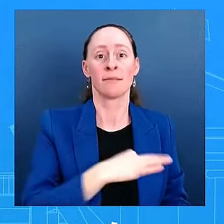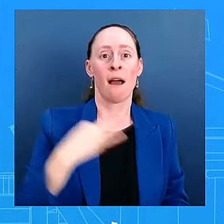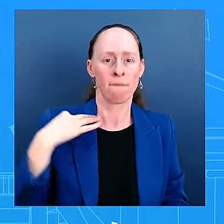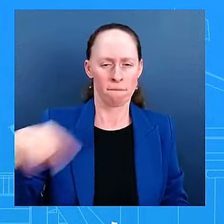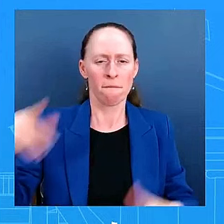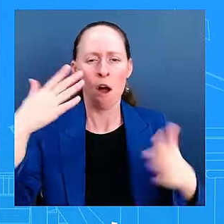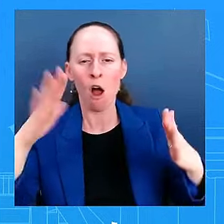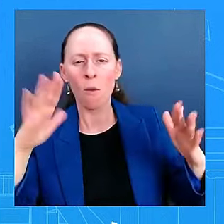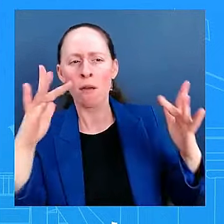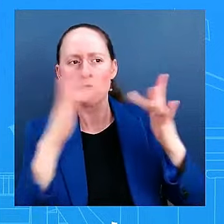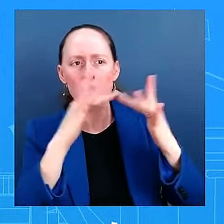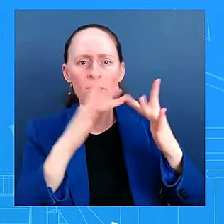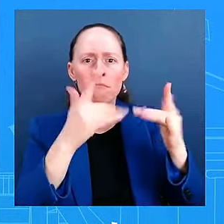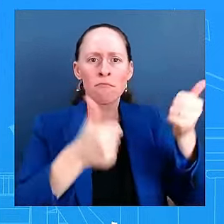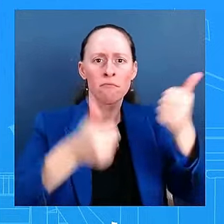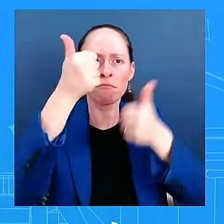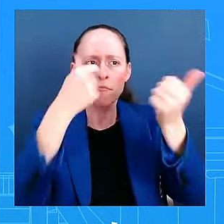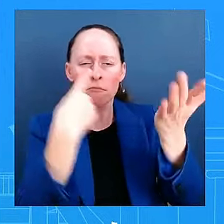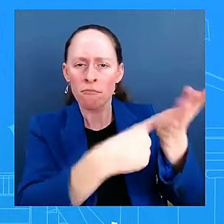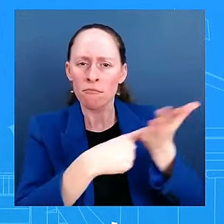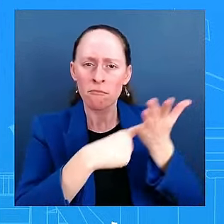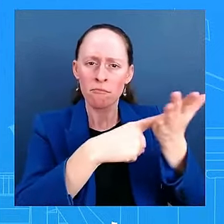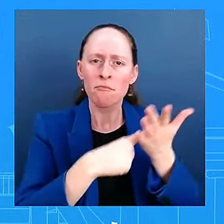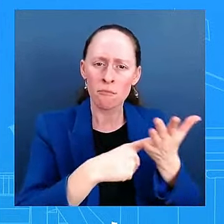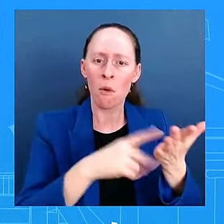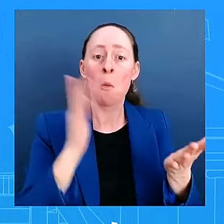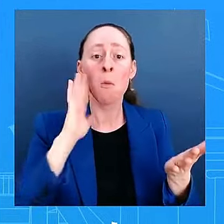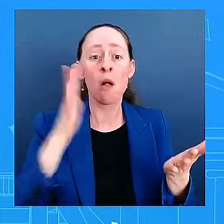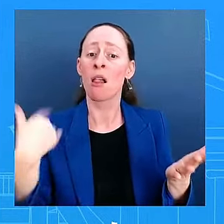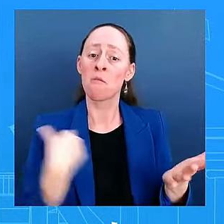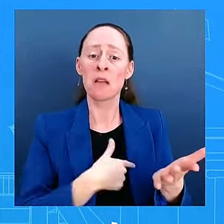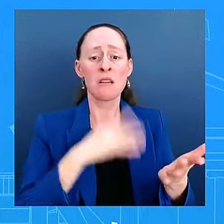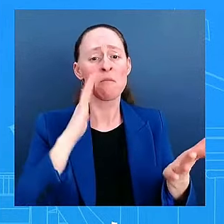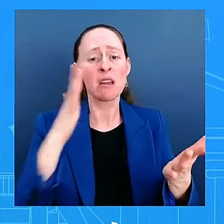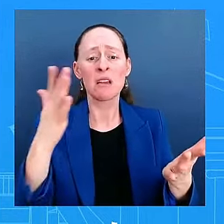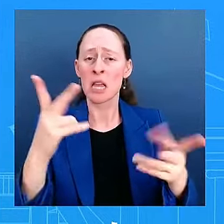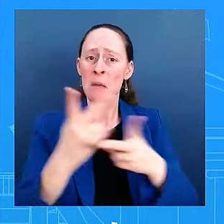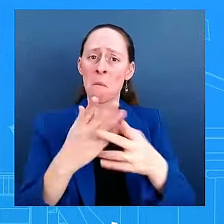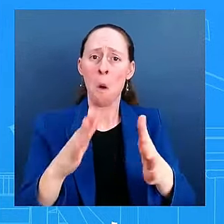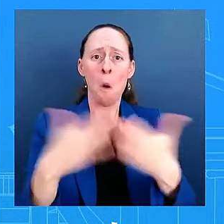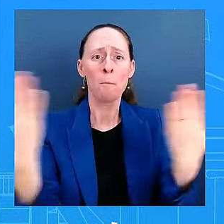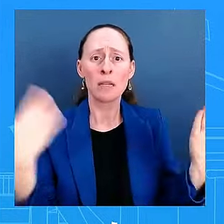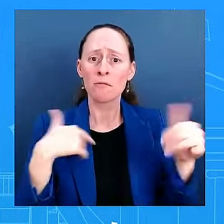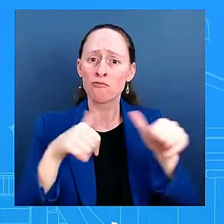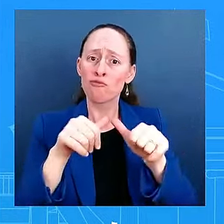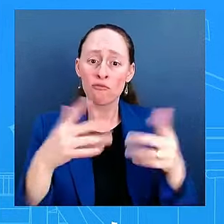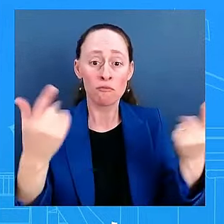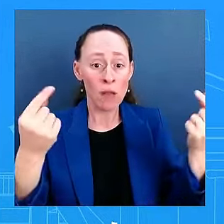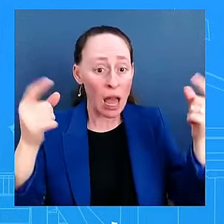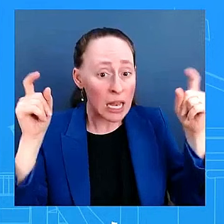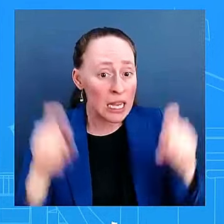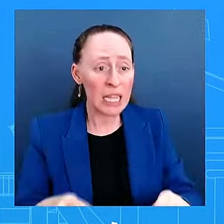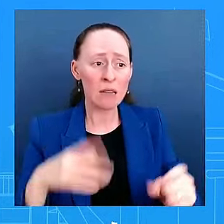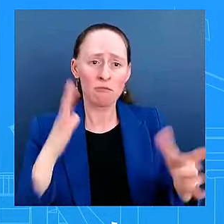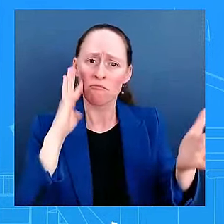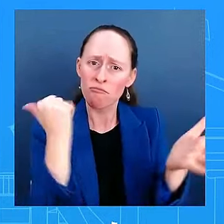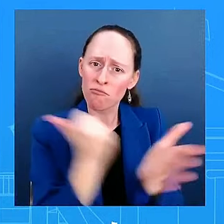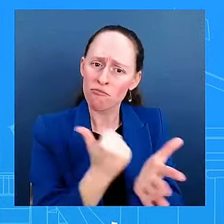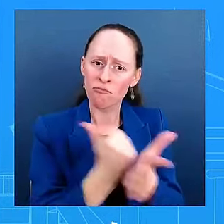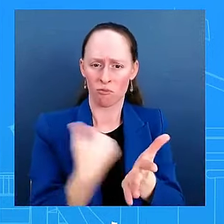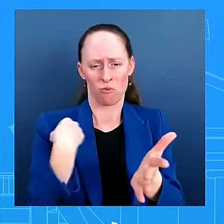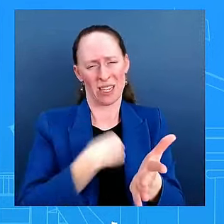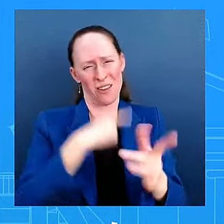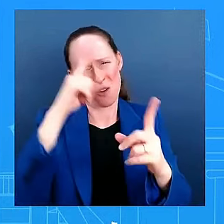of communications open. We're going to be helpful here. We want to have an effective, efficient transition of